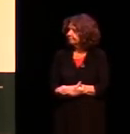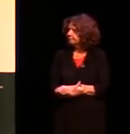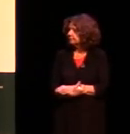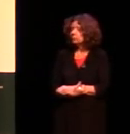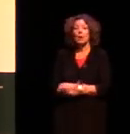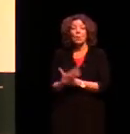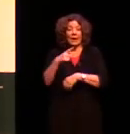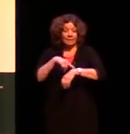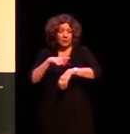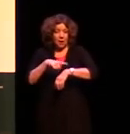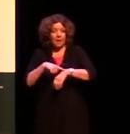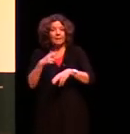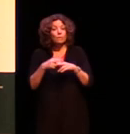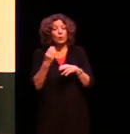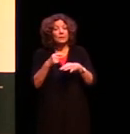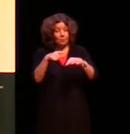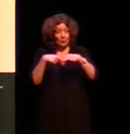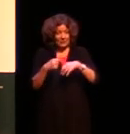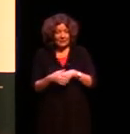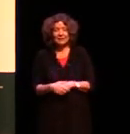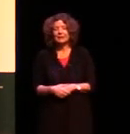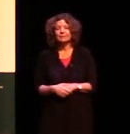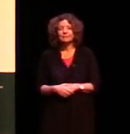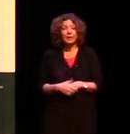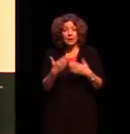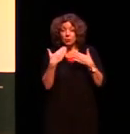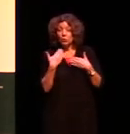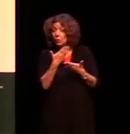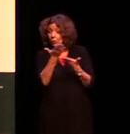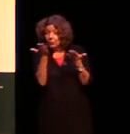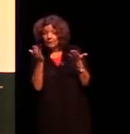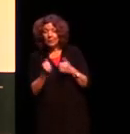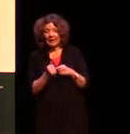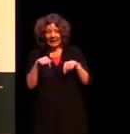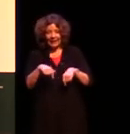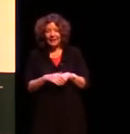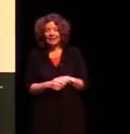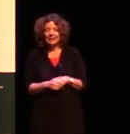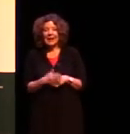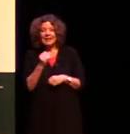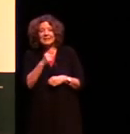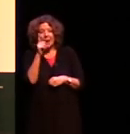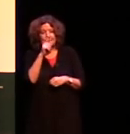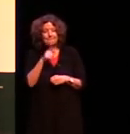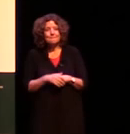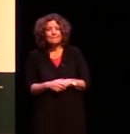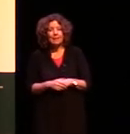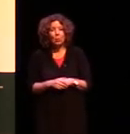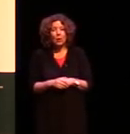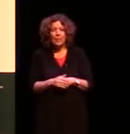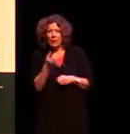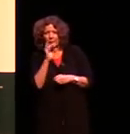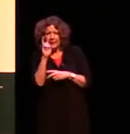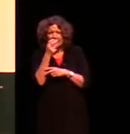so we have time for some questions i don't know everyone here some people are a little bit in the dark